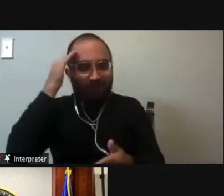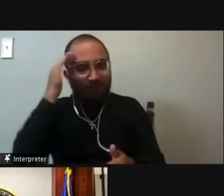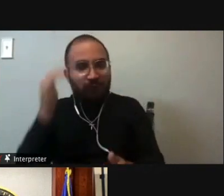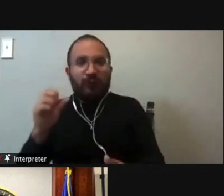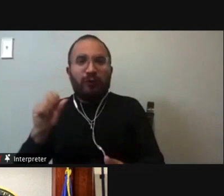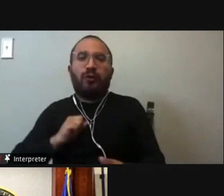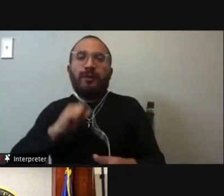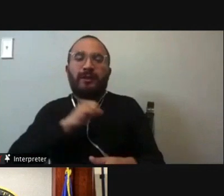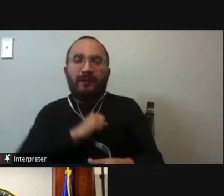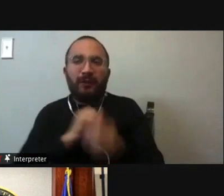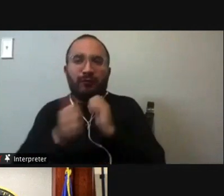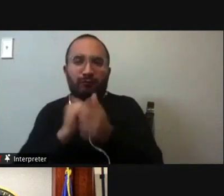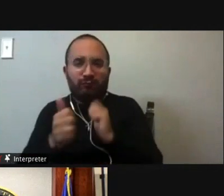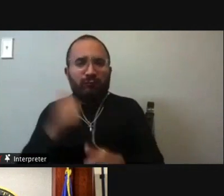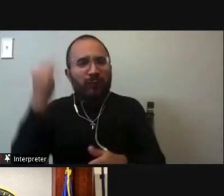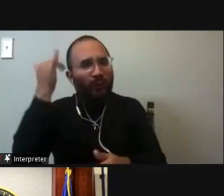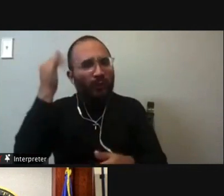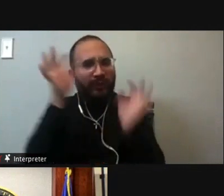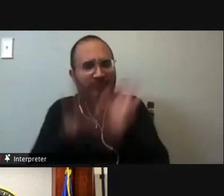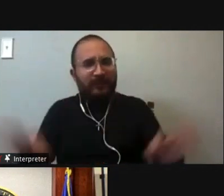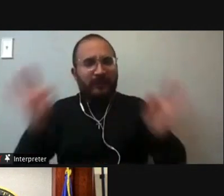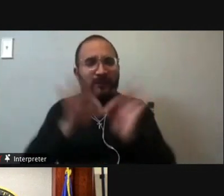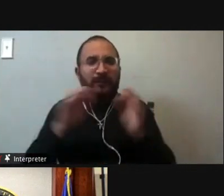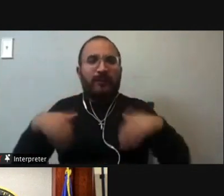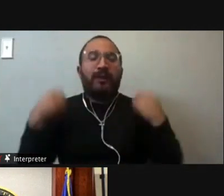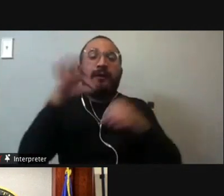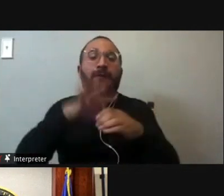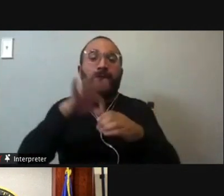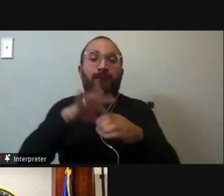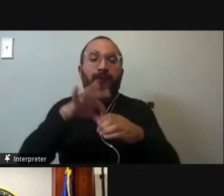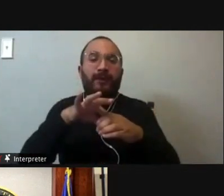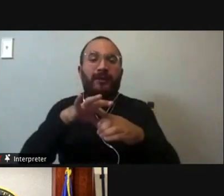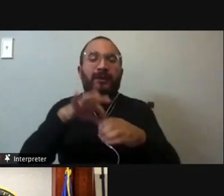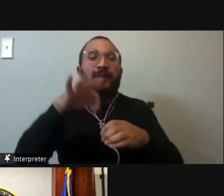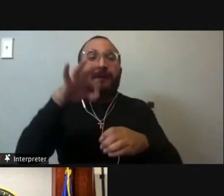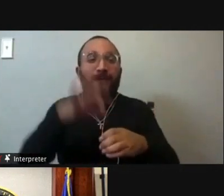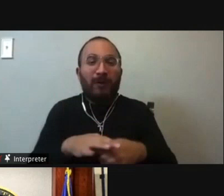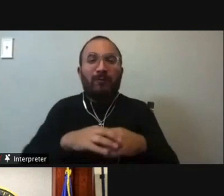be as to why it's important for young voters to vote in judicial races?